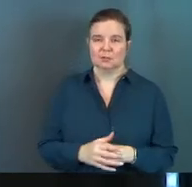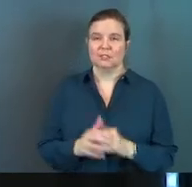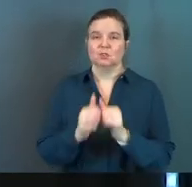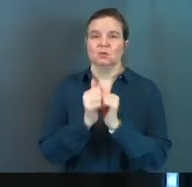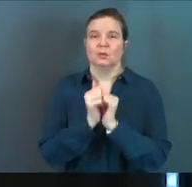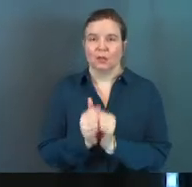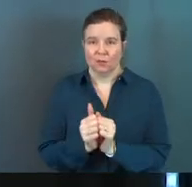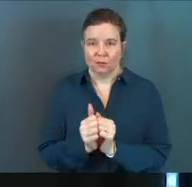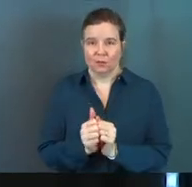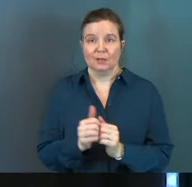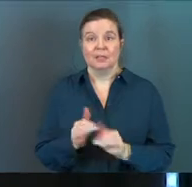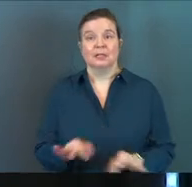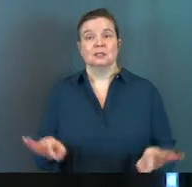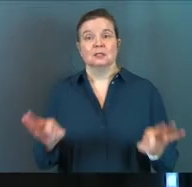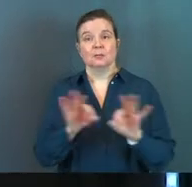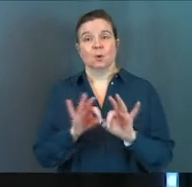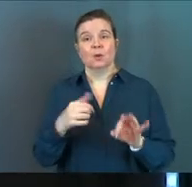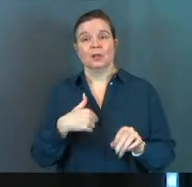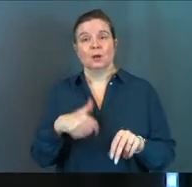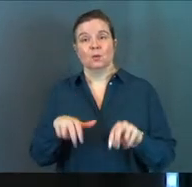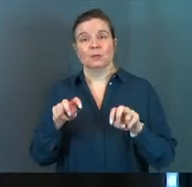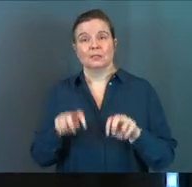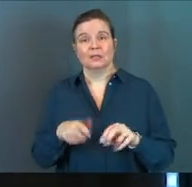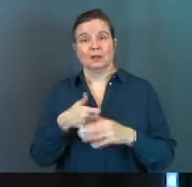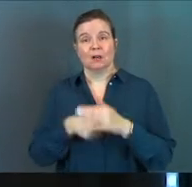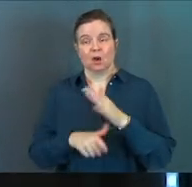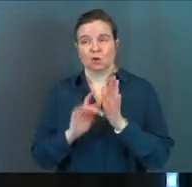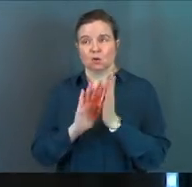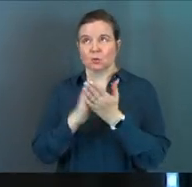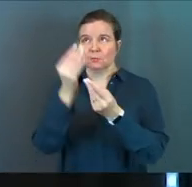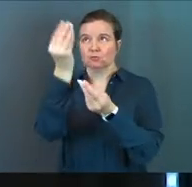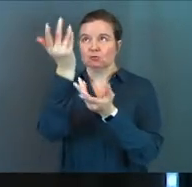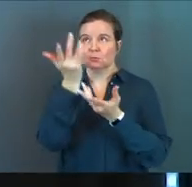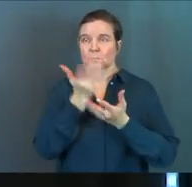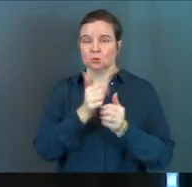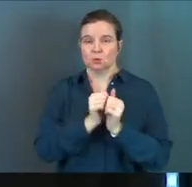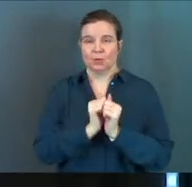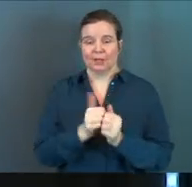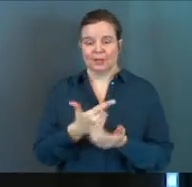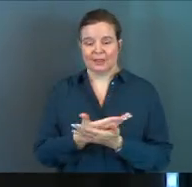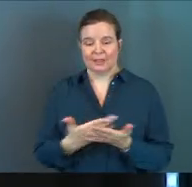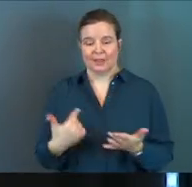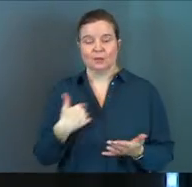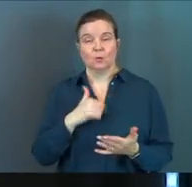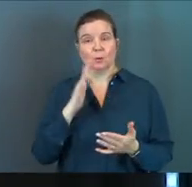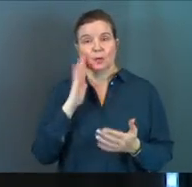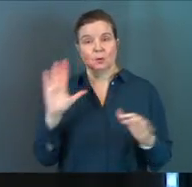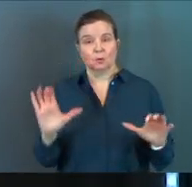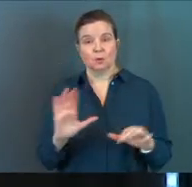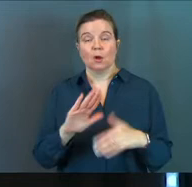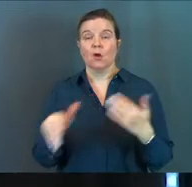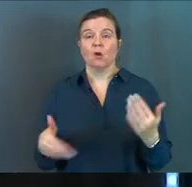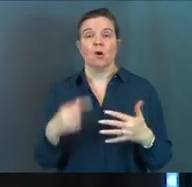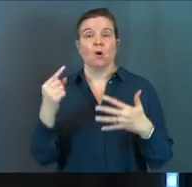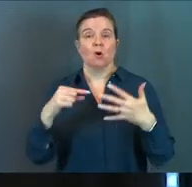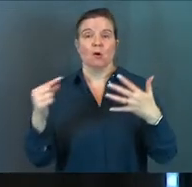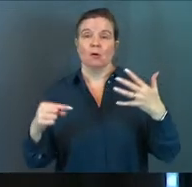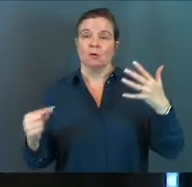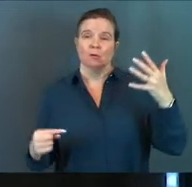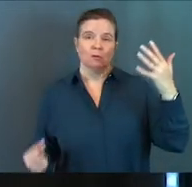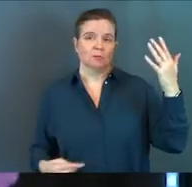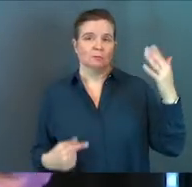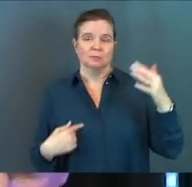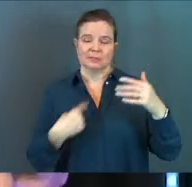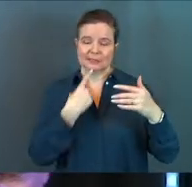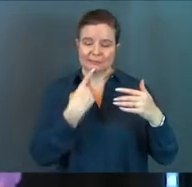together. It's important that we sit under the scripture together. These are the things that we're going to do. And all of this, lots and